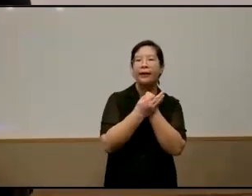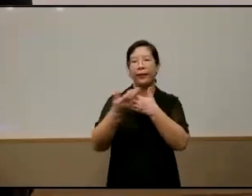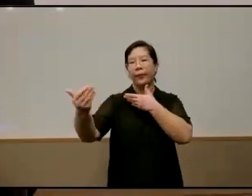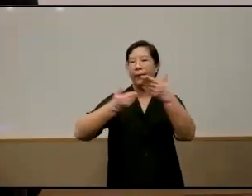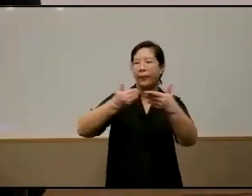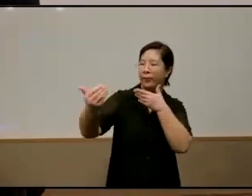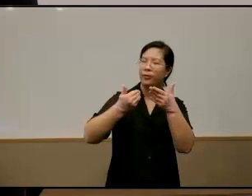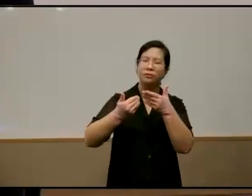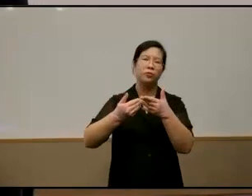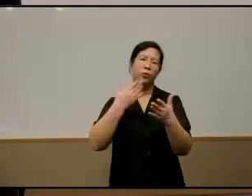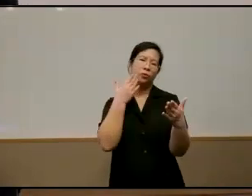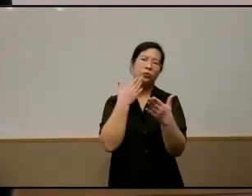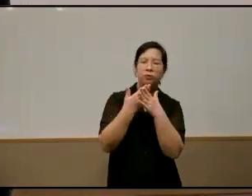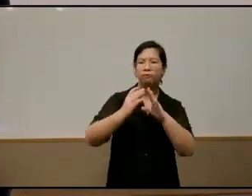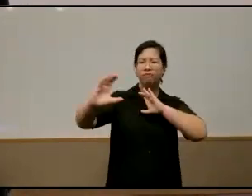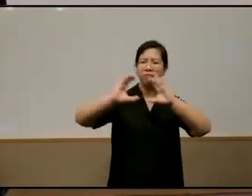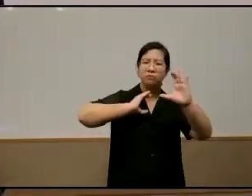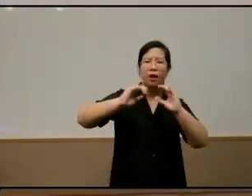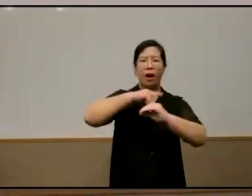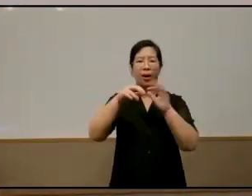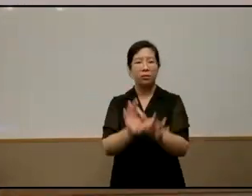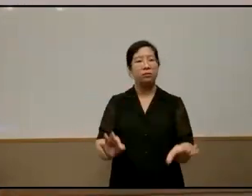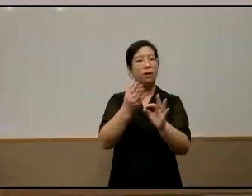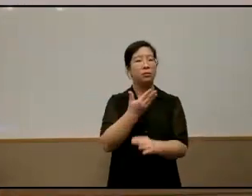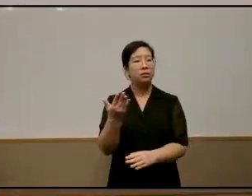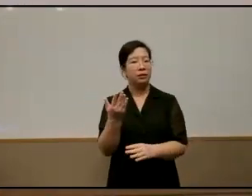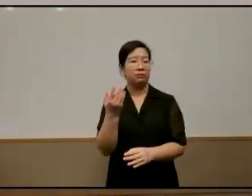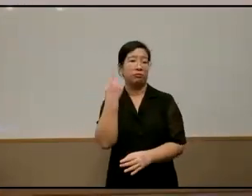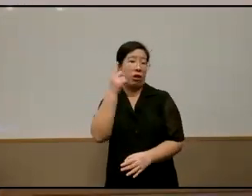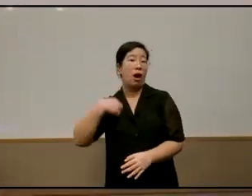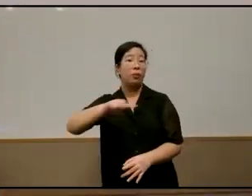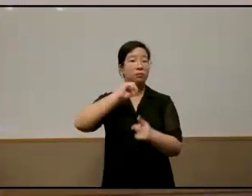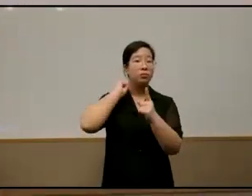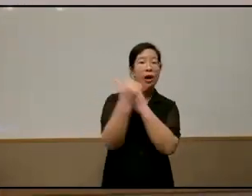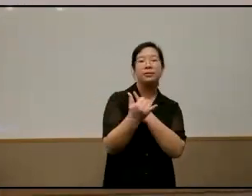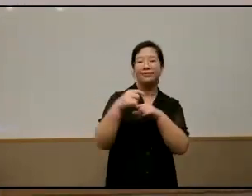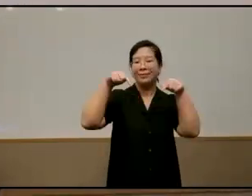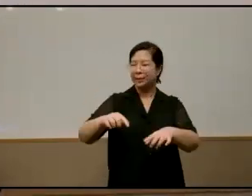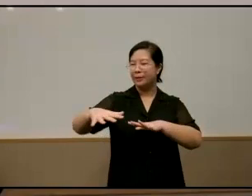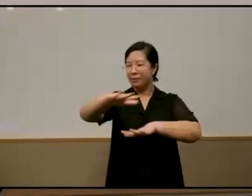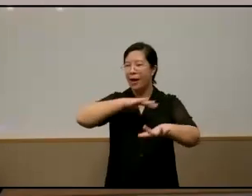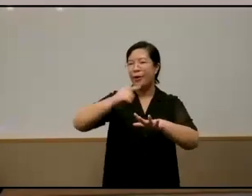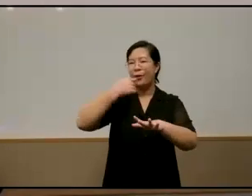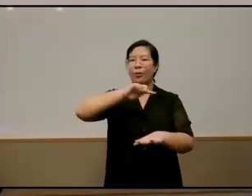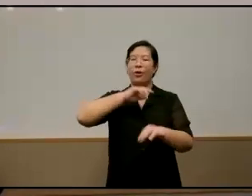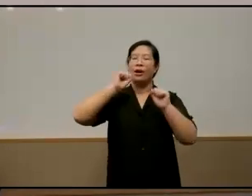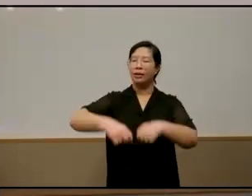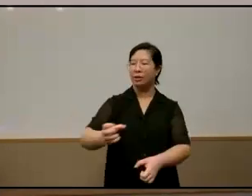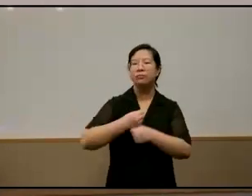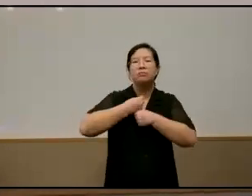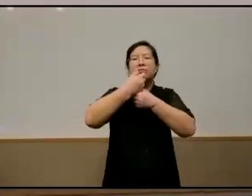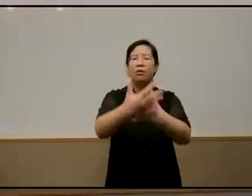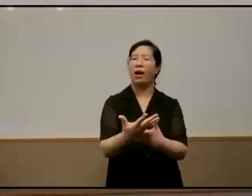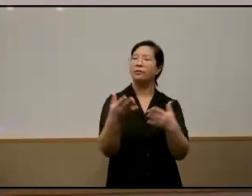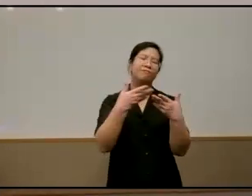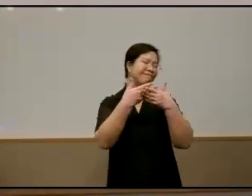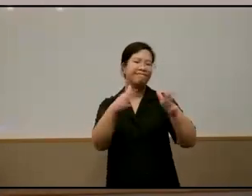and have a meaningful conversation about the important things that matter in our society in this space we can speak openly and bravely